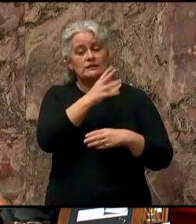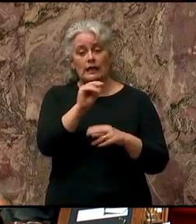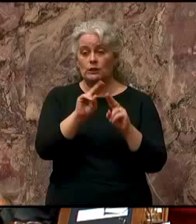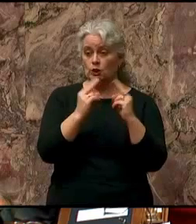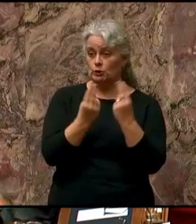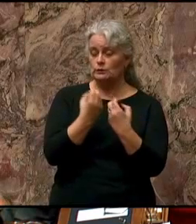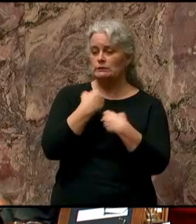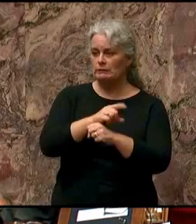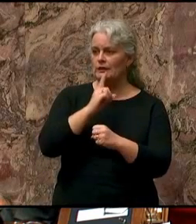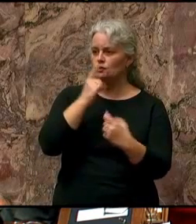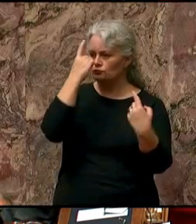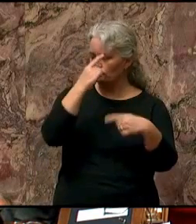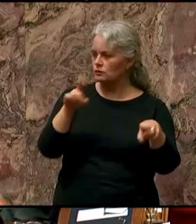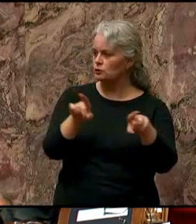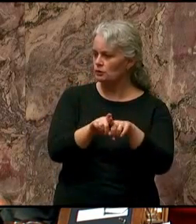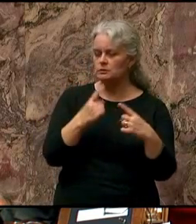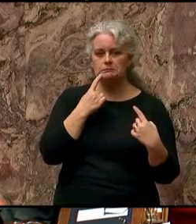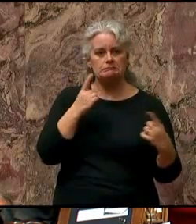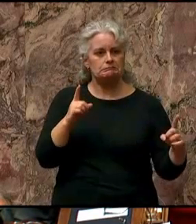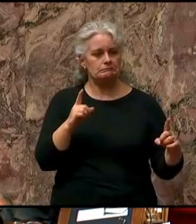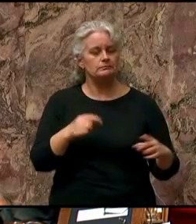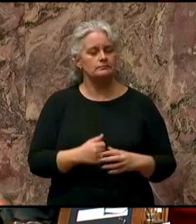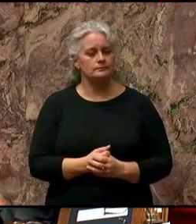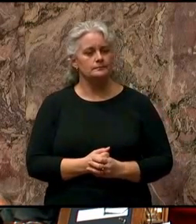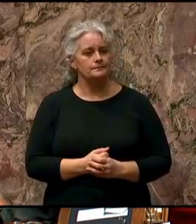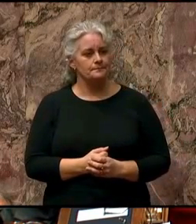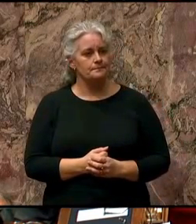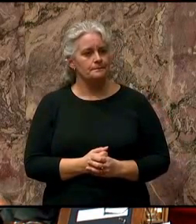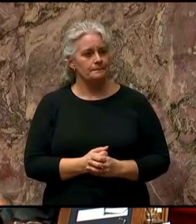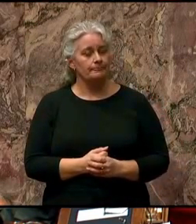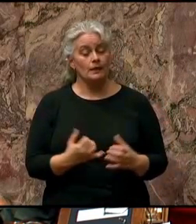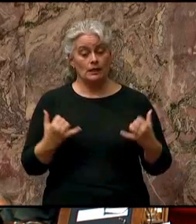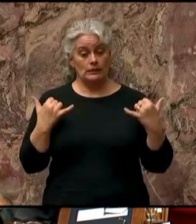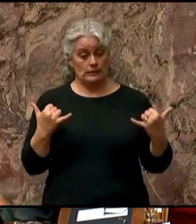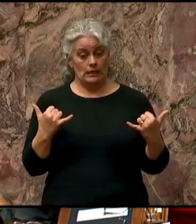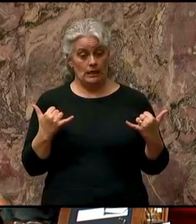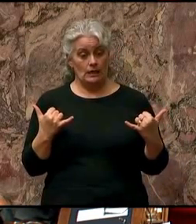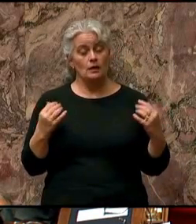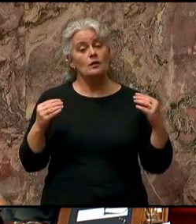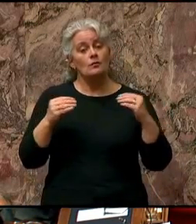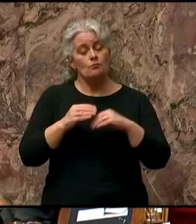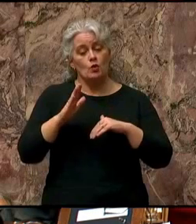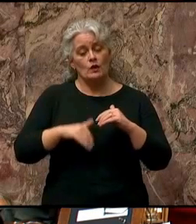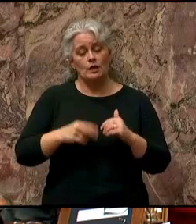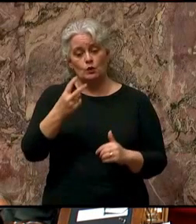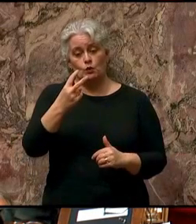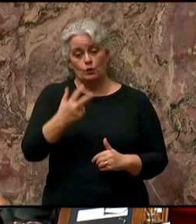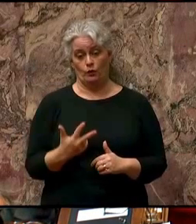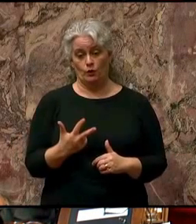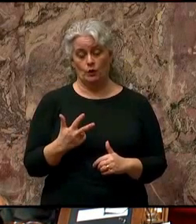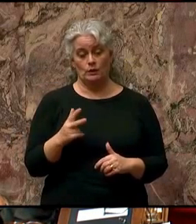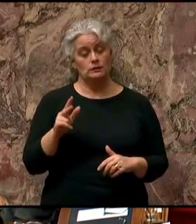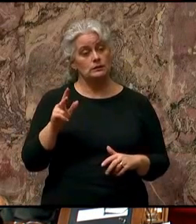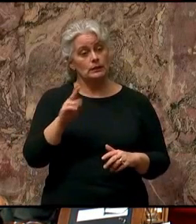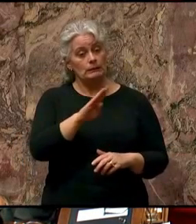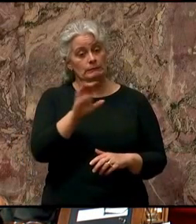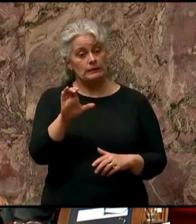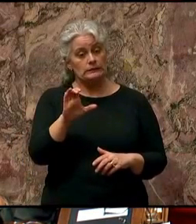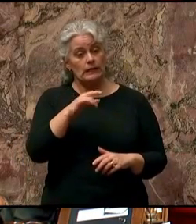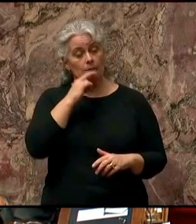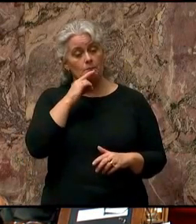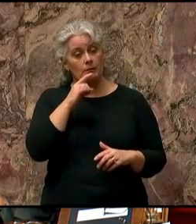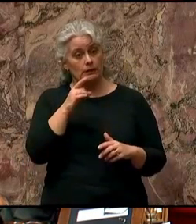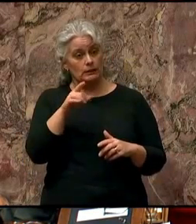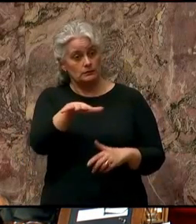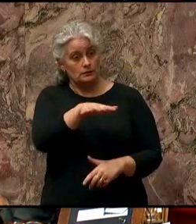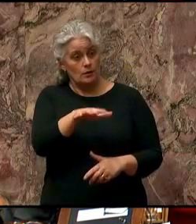that deliver services affordably. Today, more than two-thirds of BC's public sector workers have already